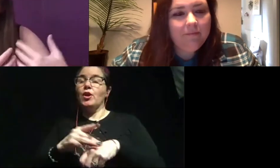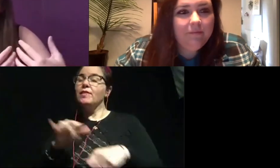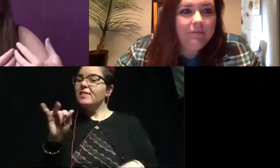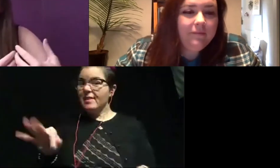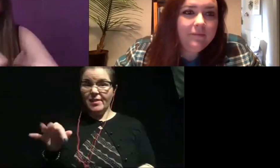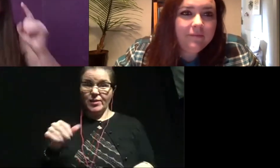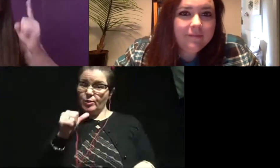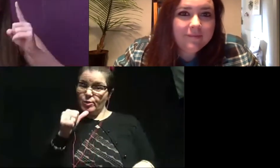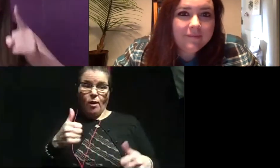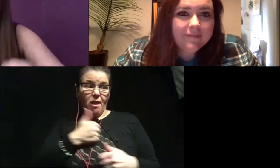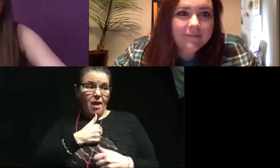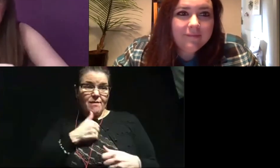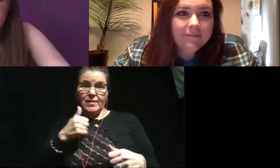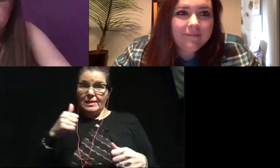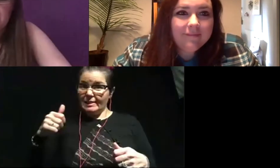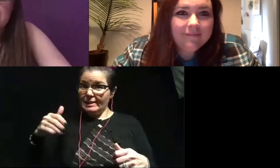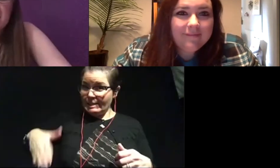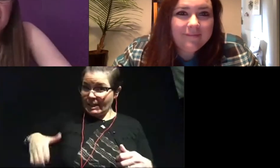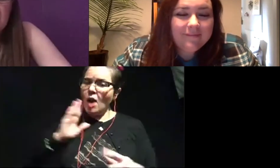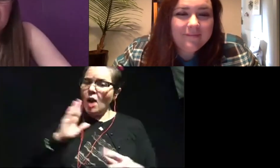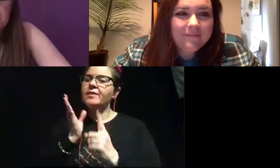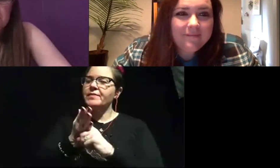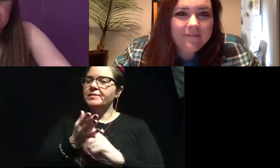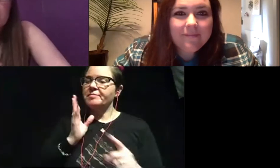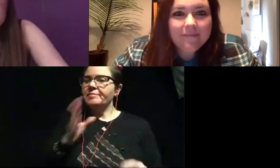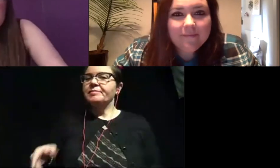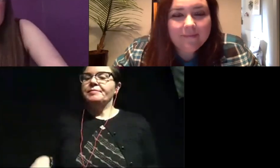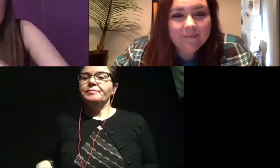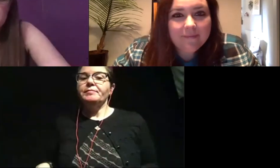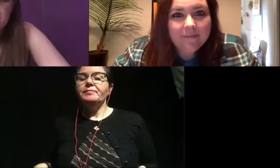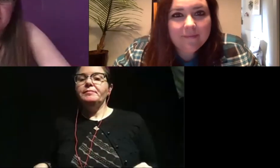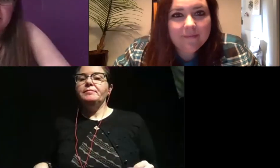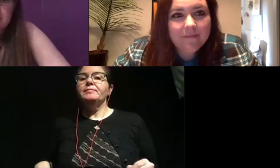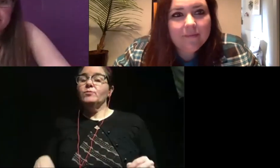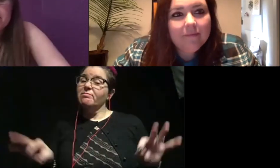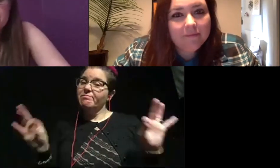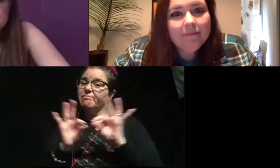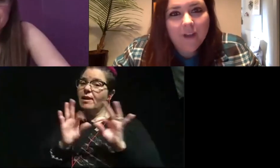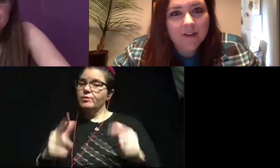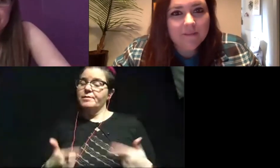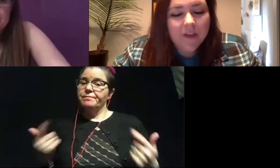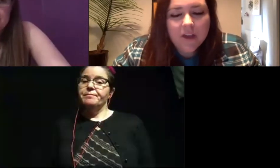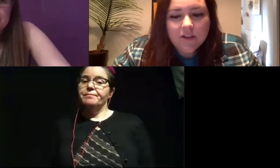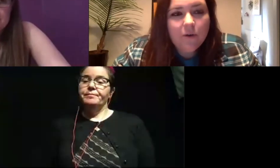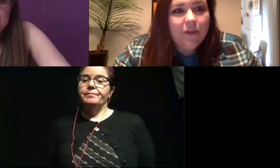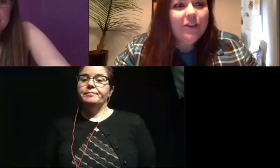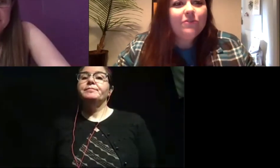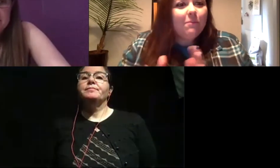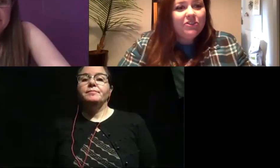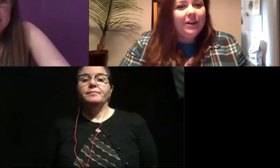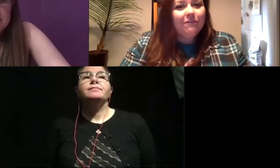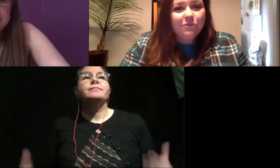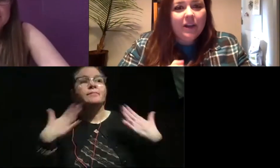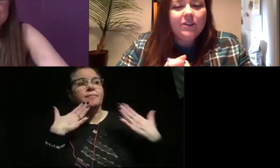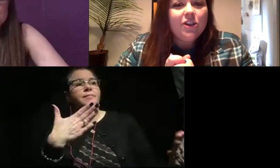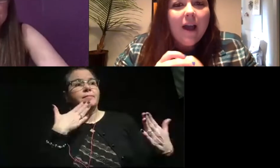if you don't love it yet, I'll do my best to convince you otherwise. Um, it still matters to your life. Awesome. So thank you so